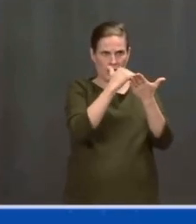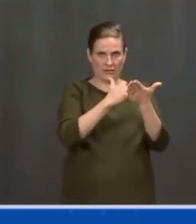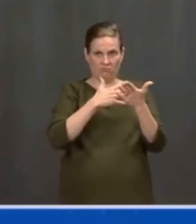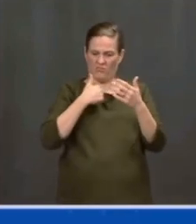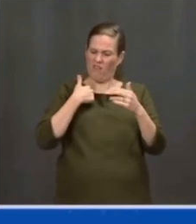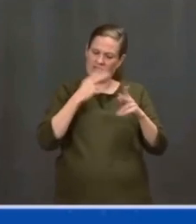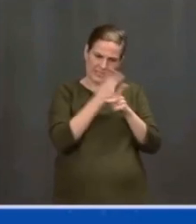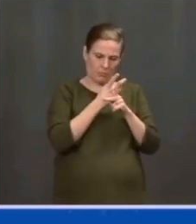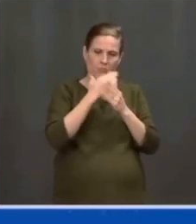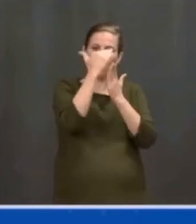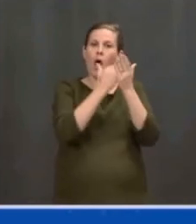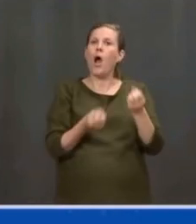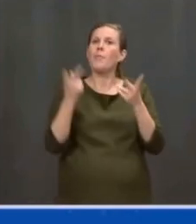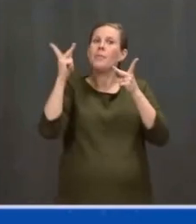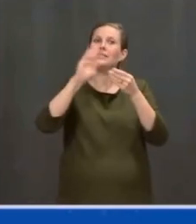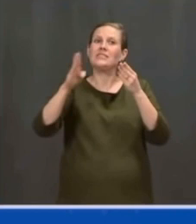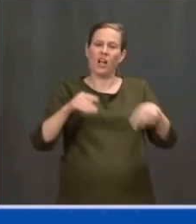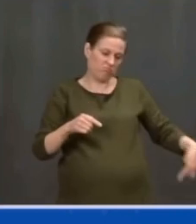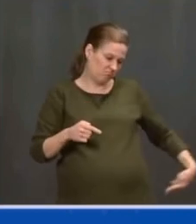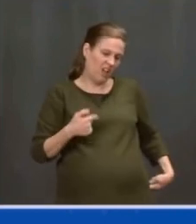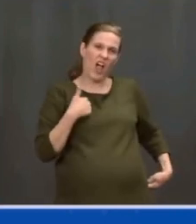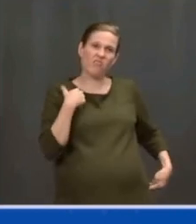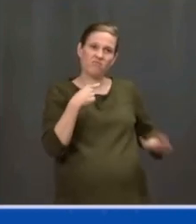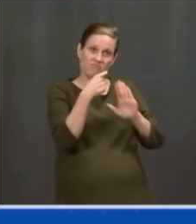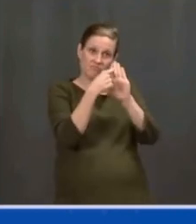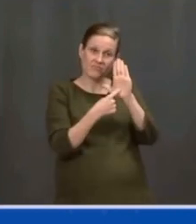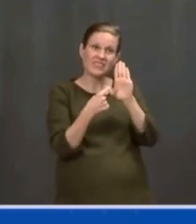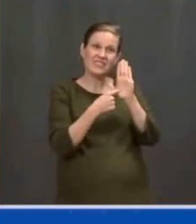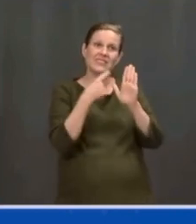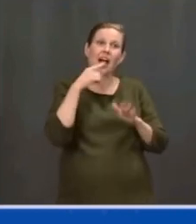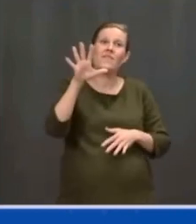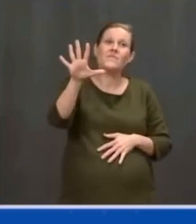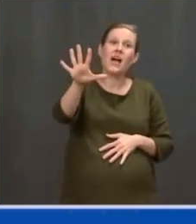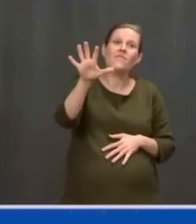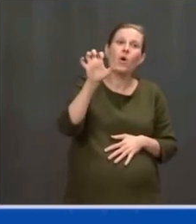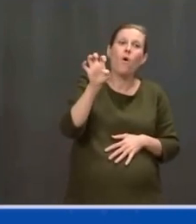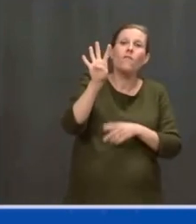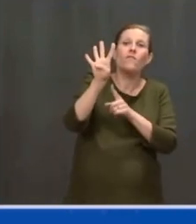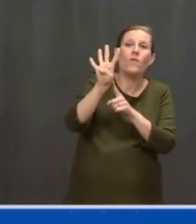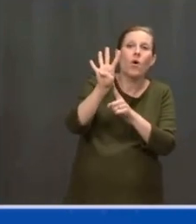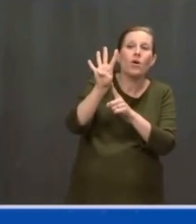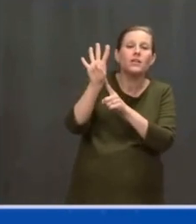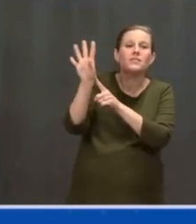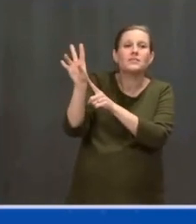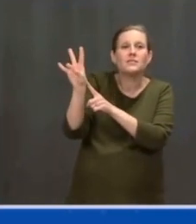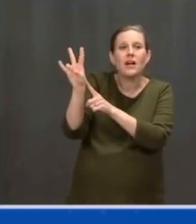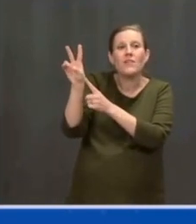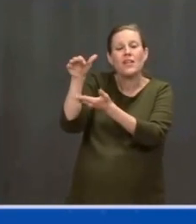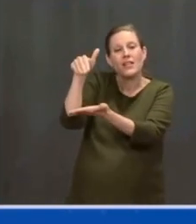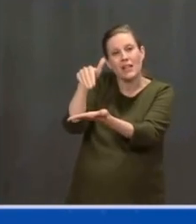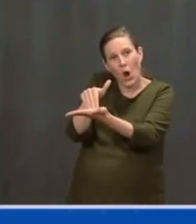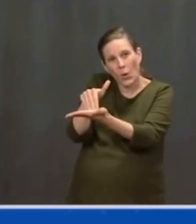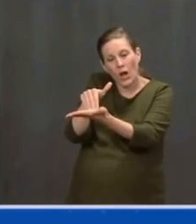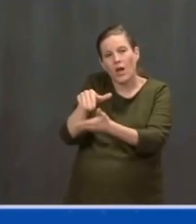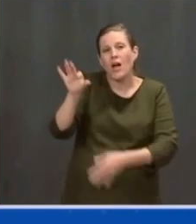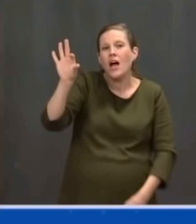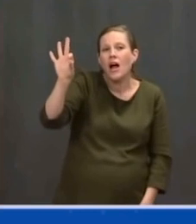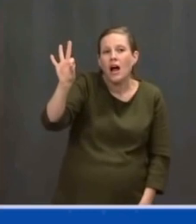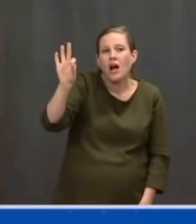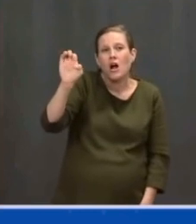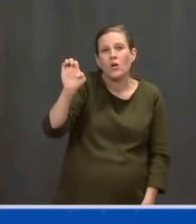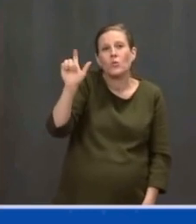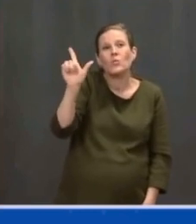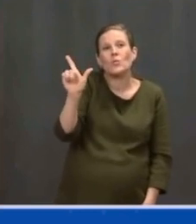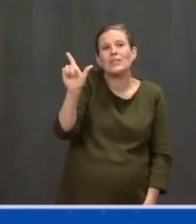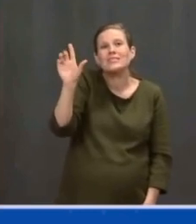547,296 Americans, Americans, dead from the virus.